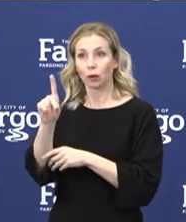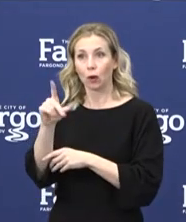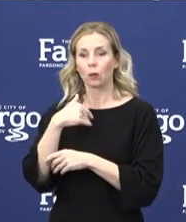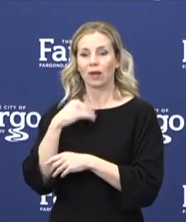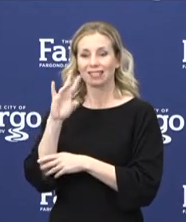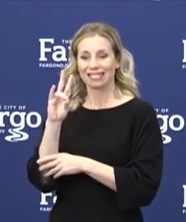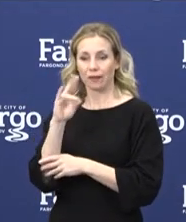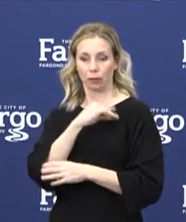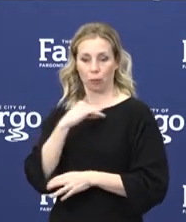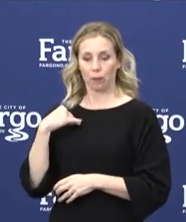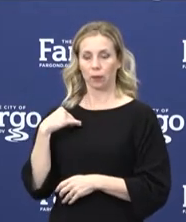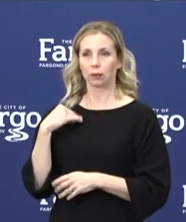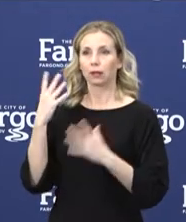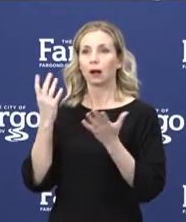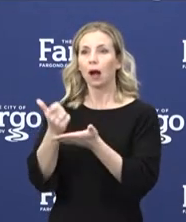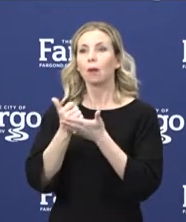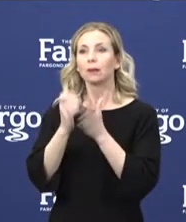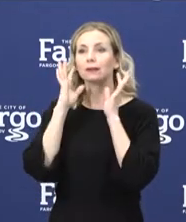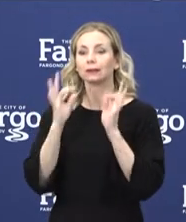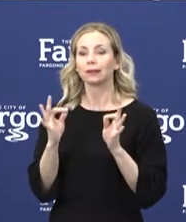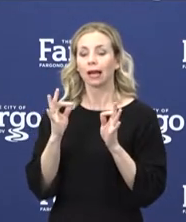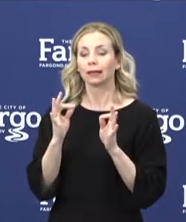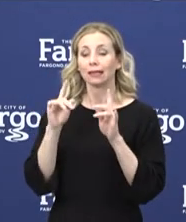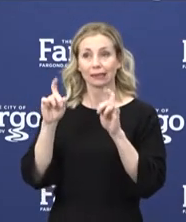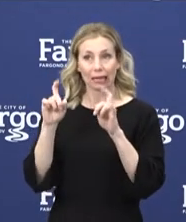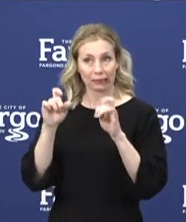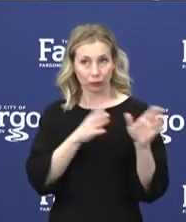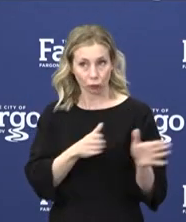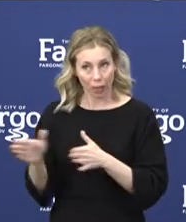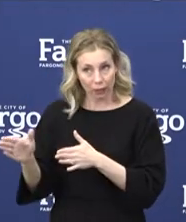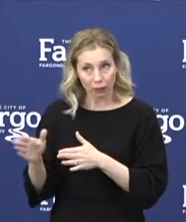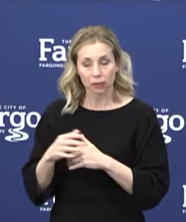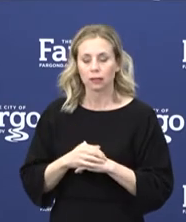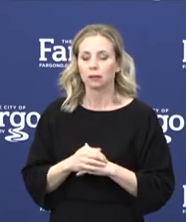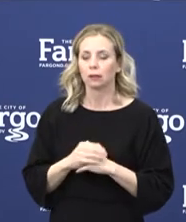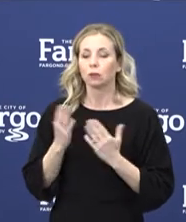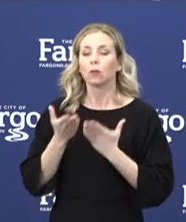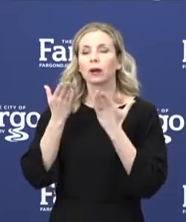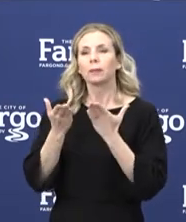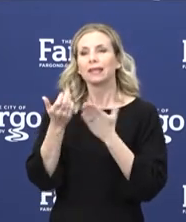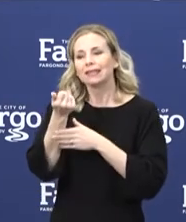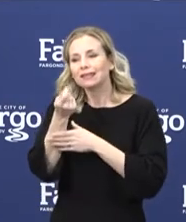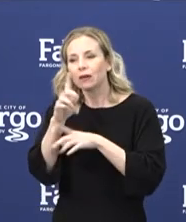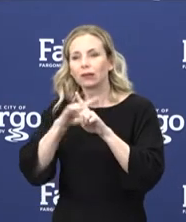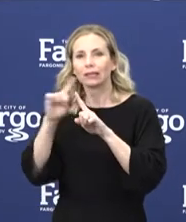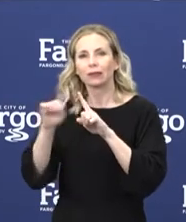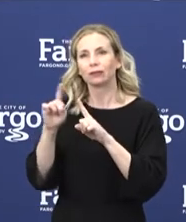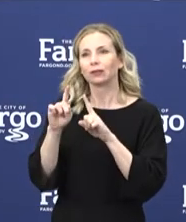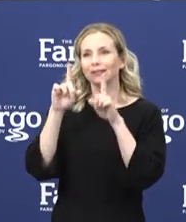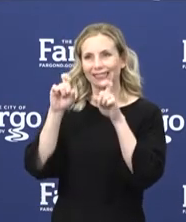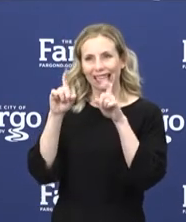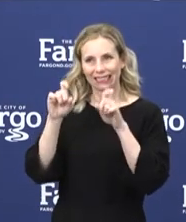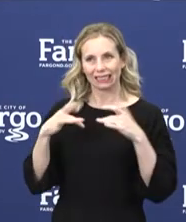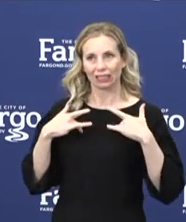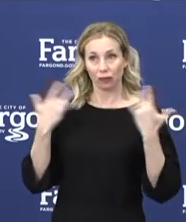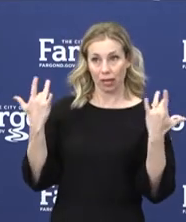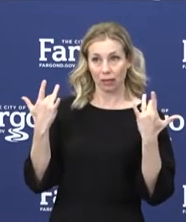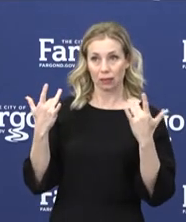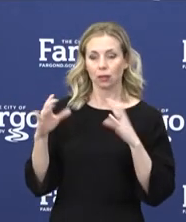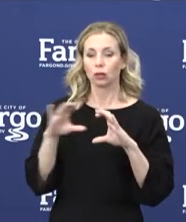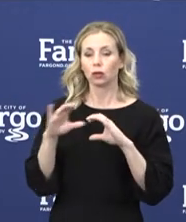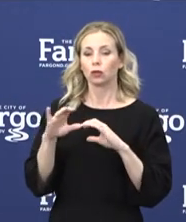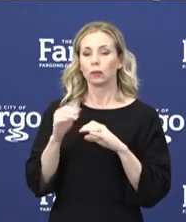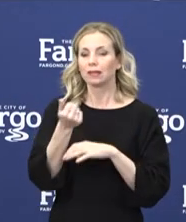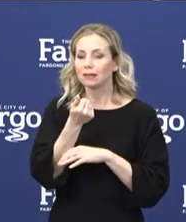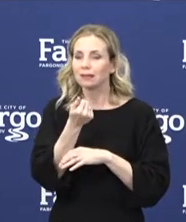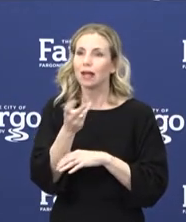and determining testing strategies. They are recommending several targeted testing events, doing several congregate